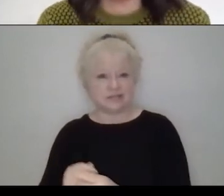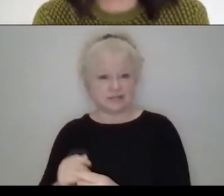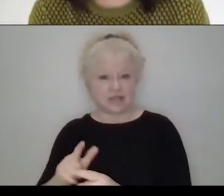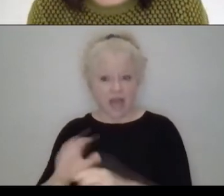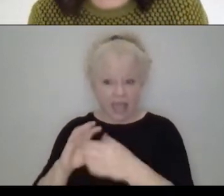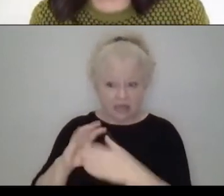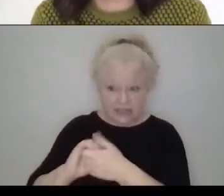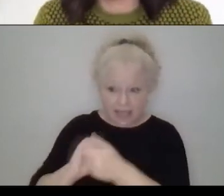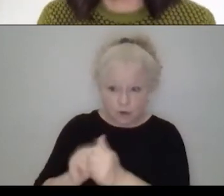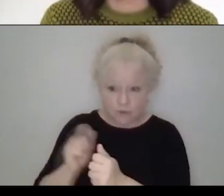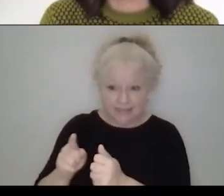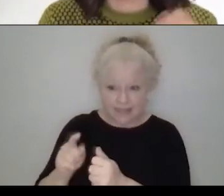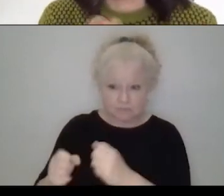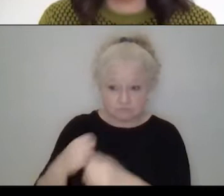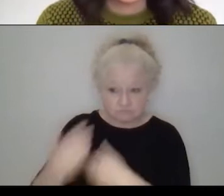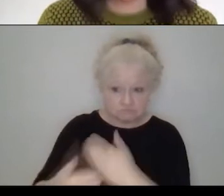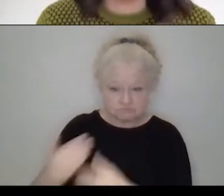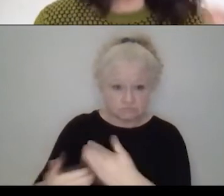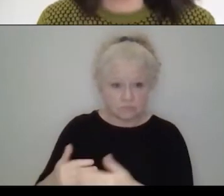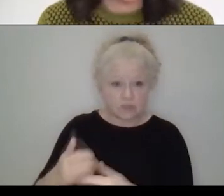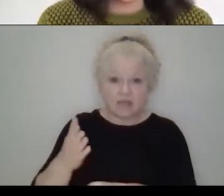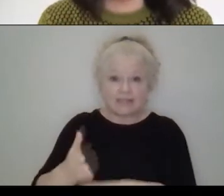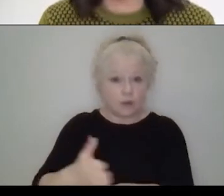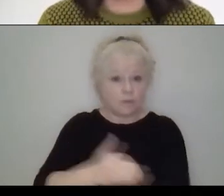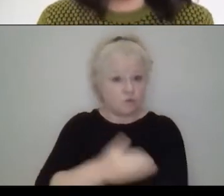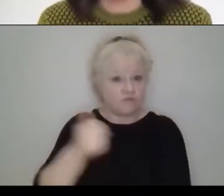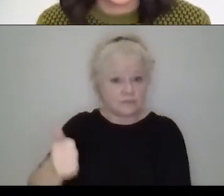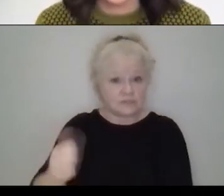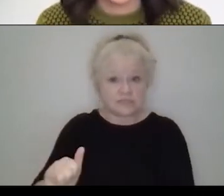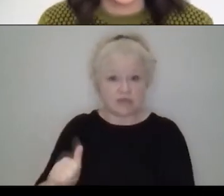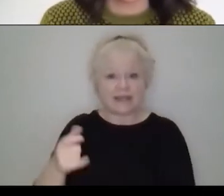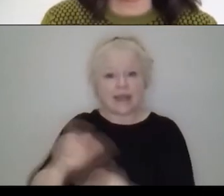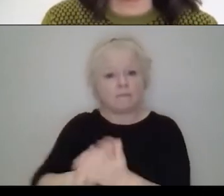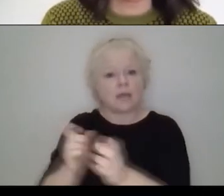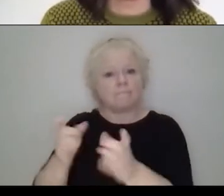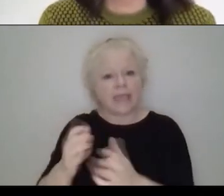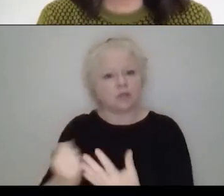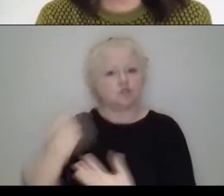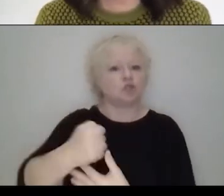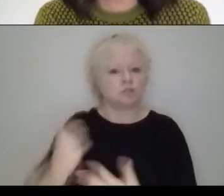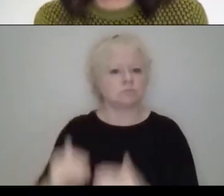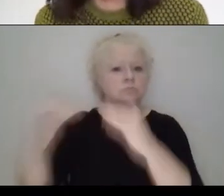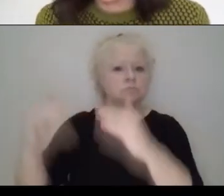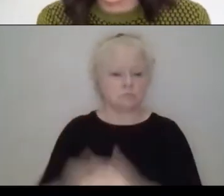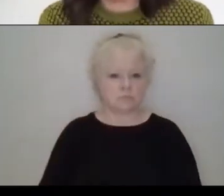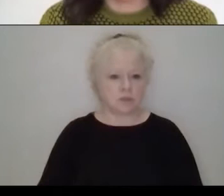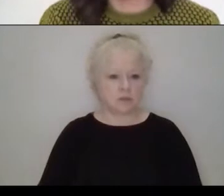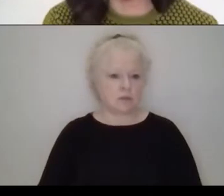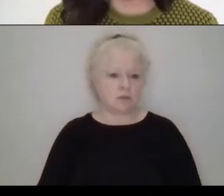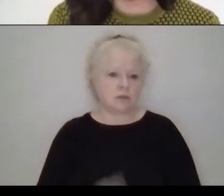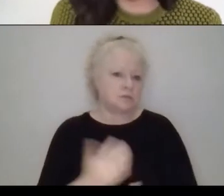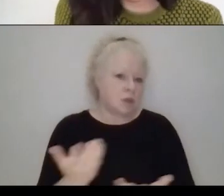collaborating during these last years, they are improving and learning more stuff. And now they're managers or like, you know, managers from some